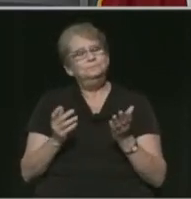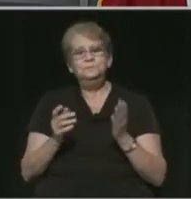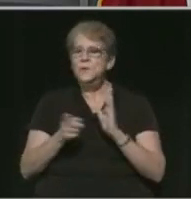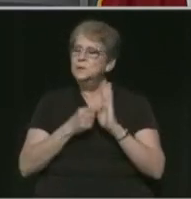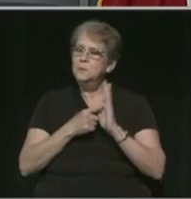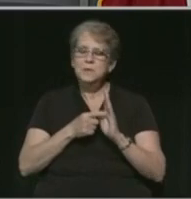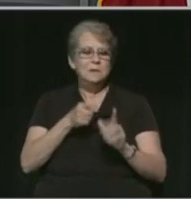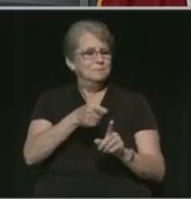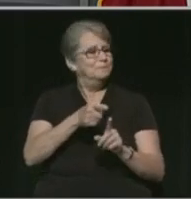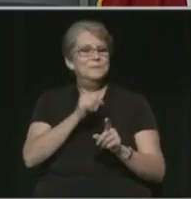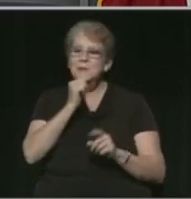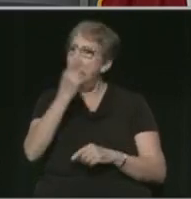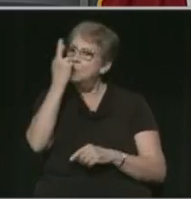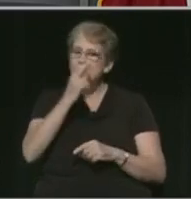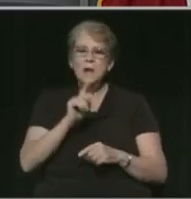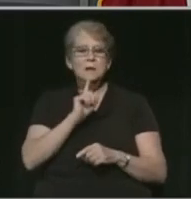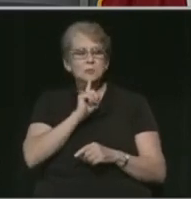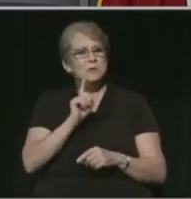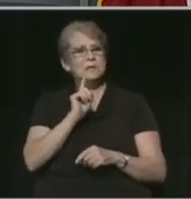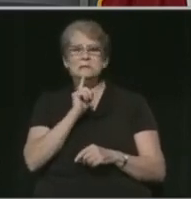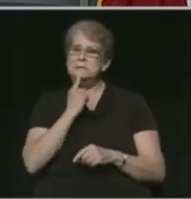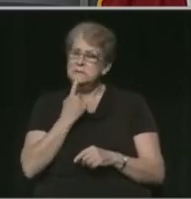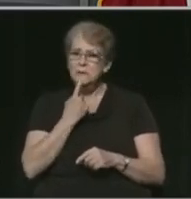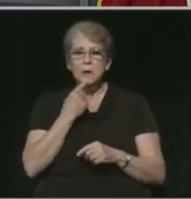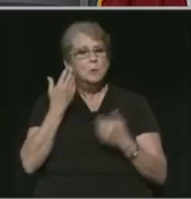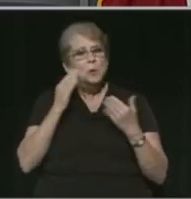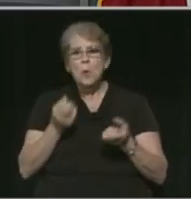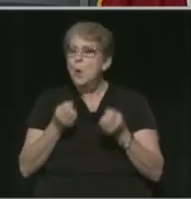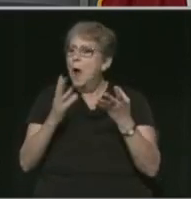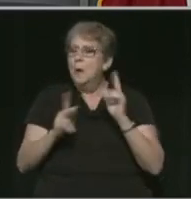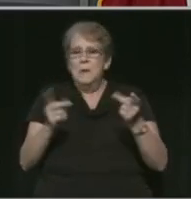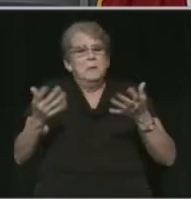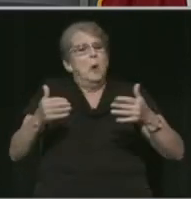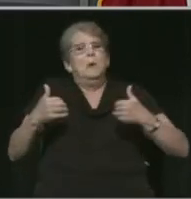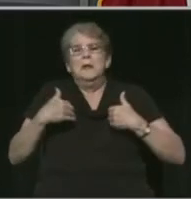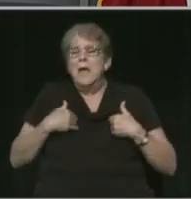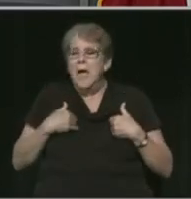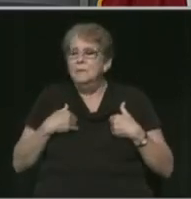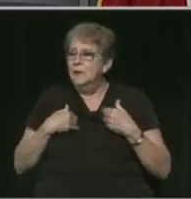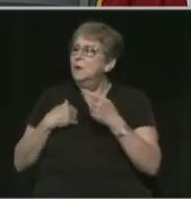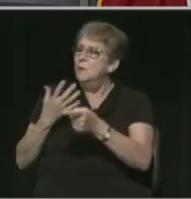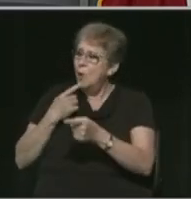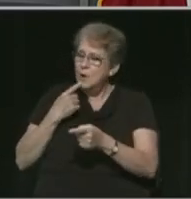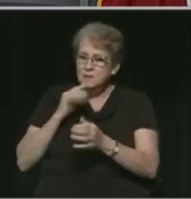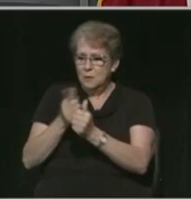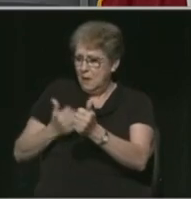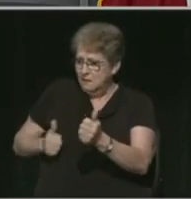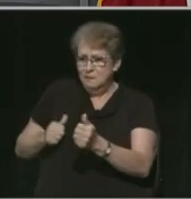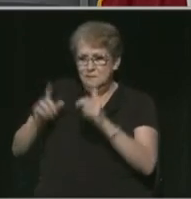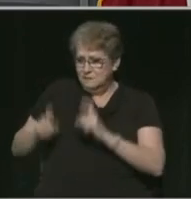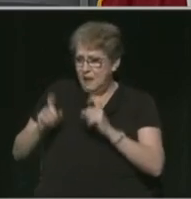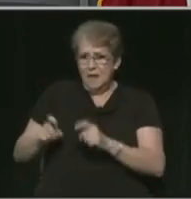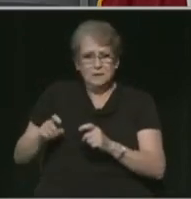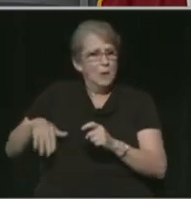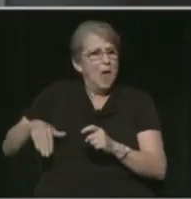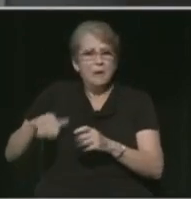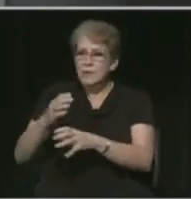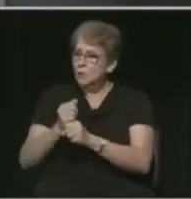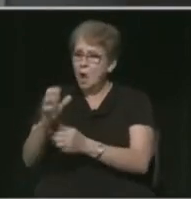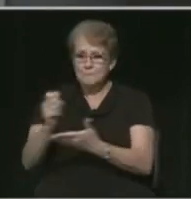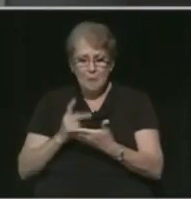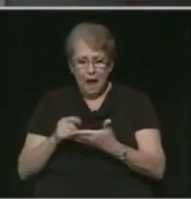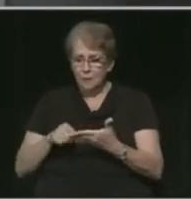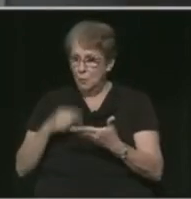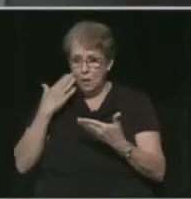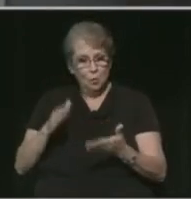don't realize how dangerous it is out there because we don't know how many have got it. You've already said we've got a backlog of tests that have not come back yet, so we